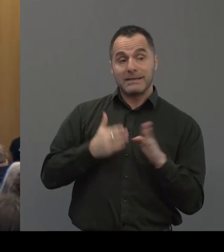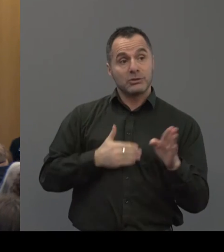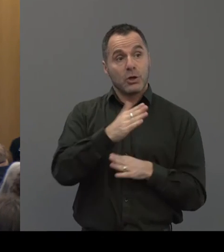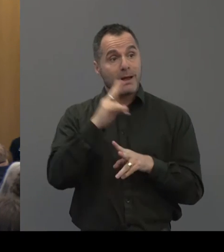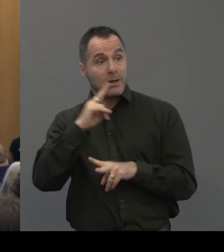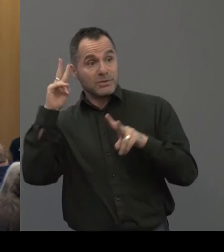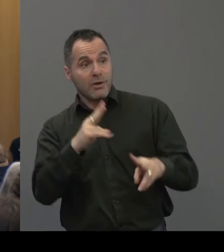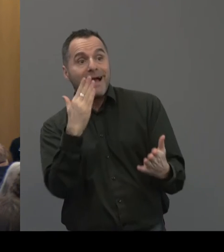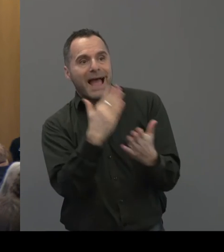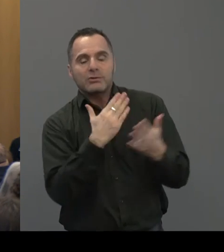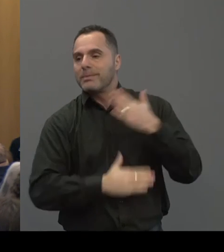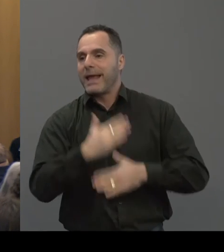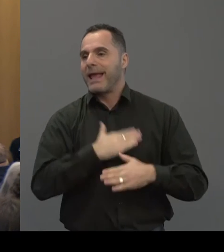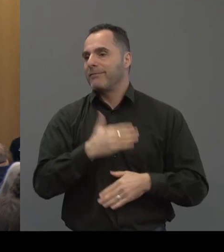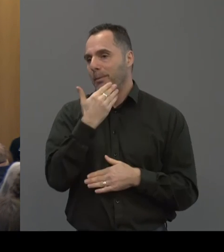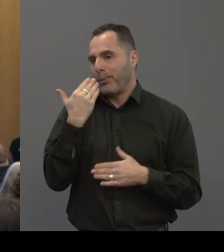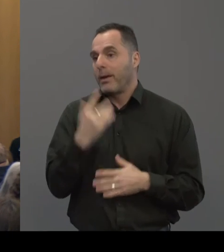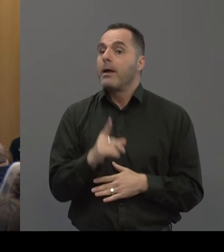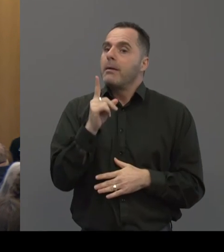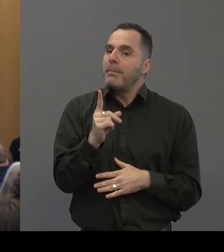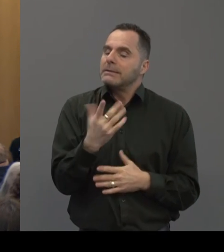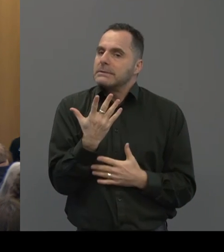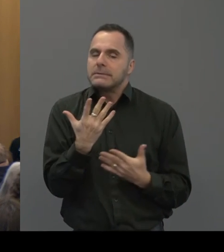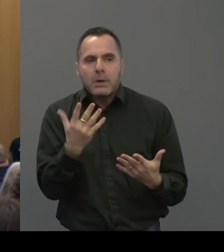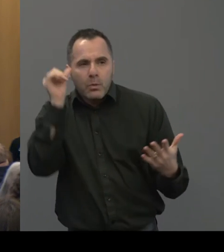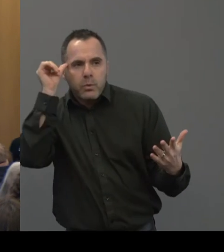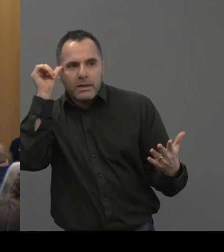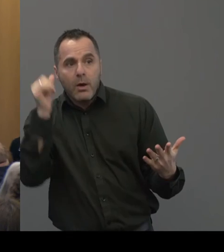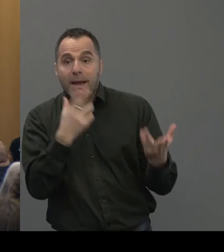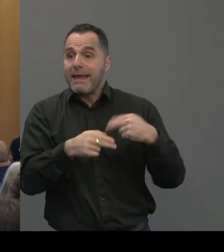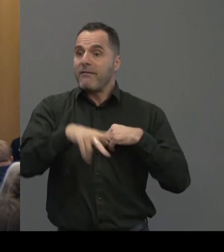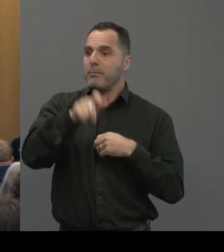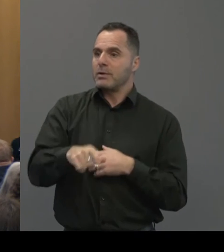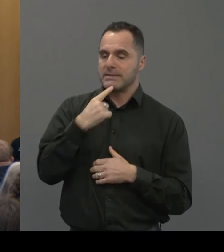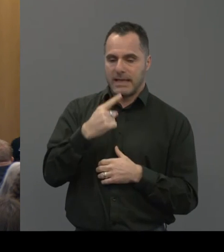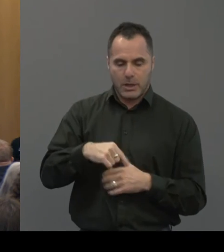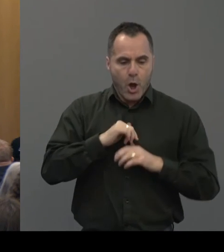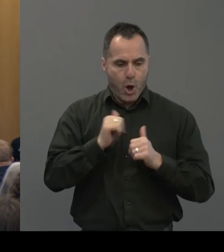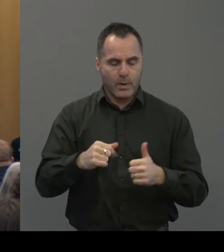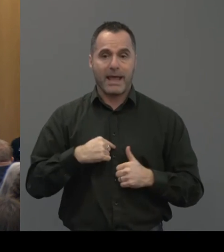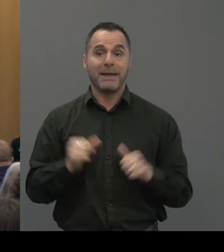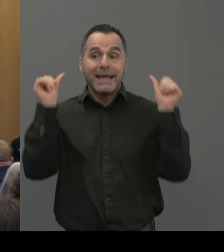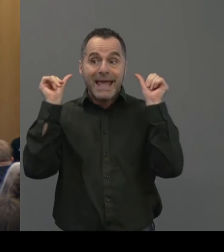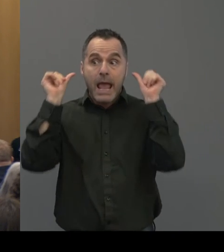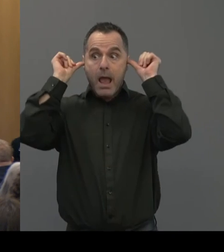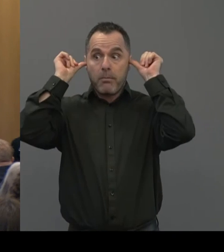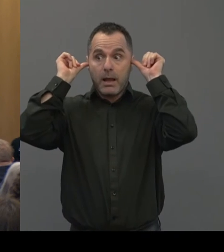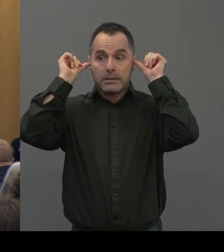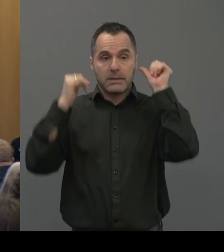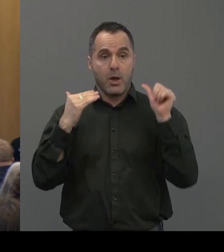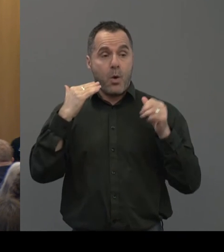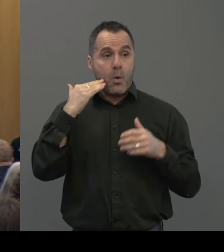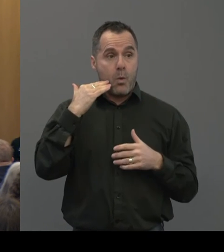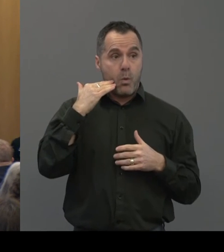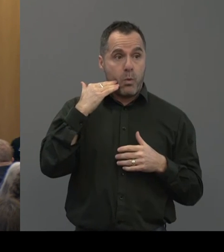observe actual behaviours, but we have some indication that, um, if somebody says, I'll wear earplugs, um, when I